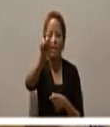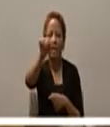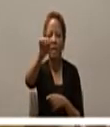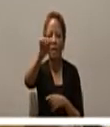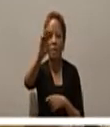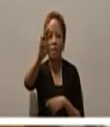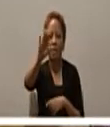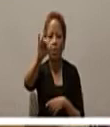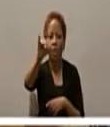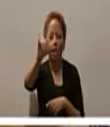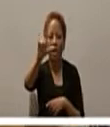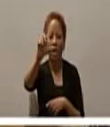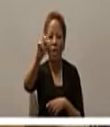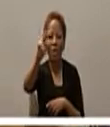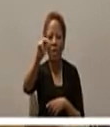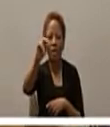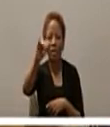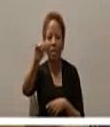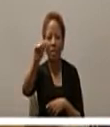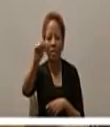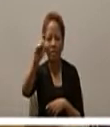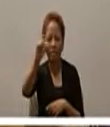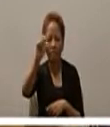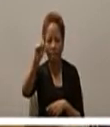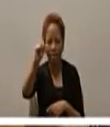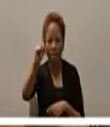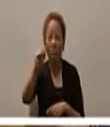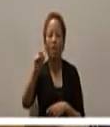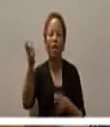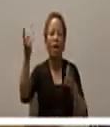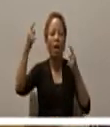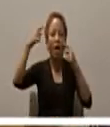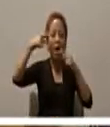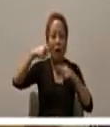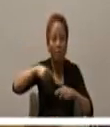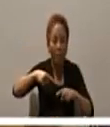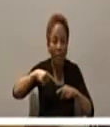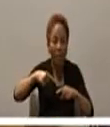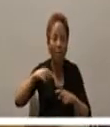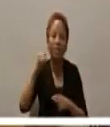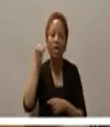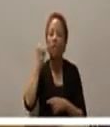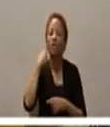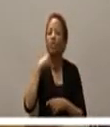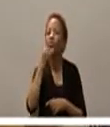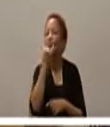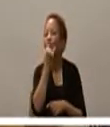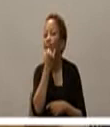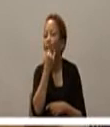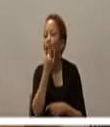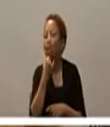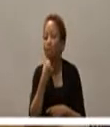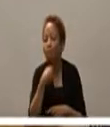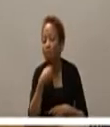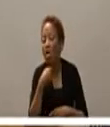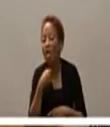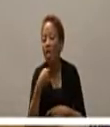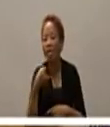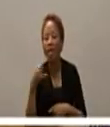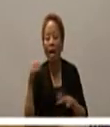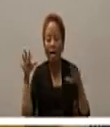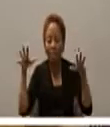besieged Jerusalem and captured the people those who are able-bodied they had taken away as slaves